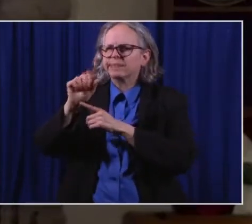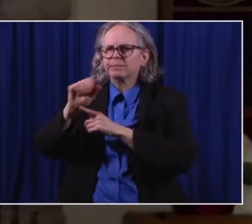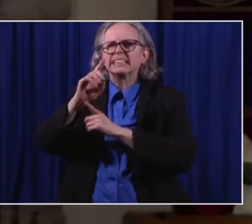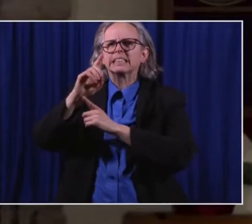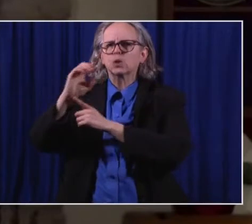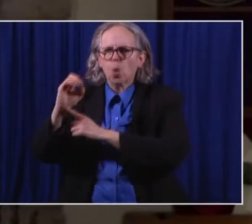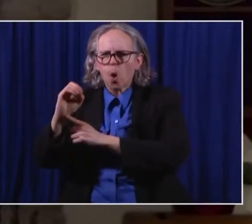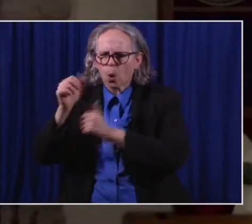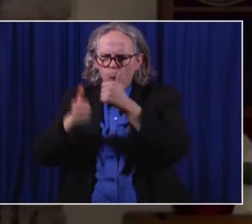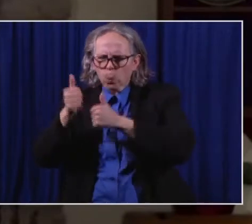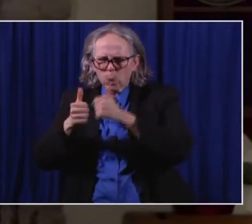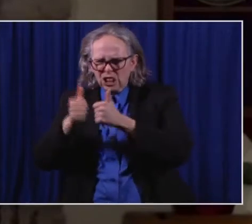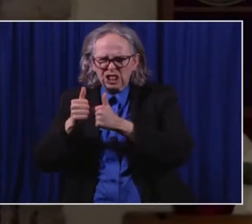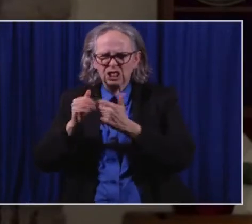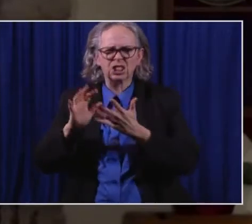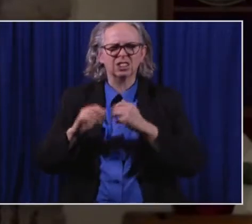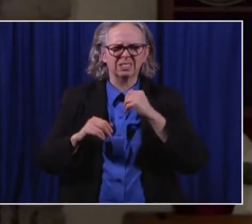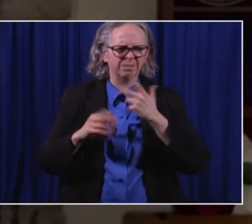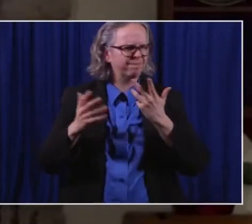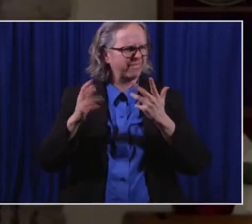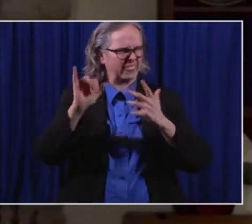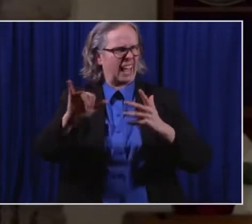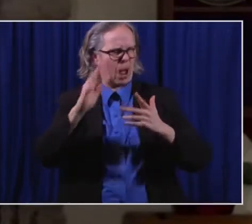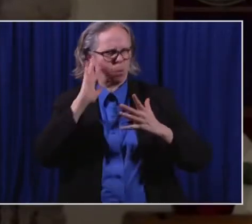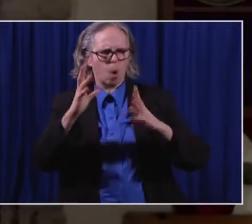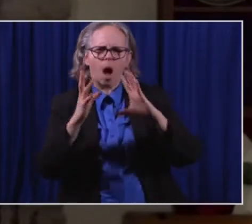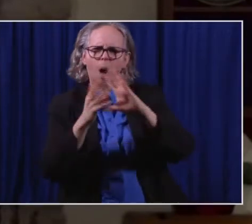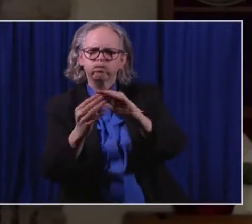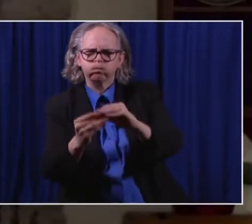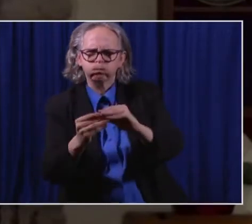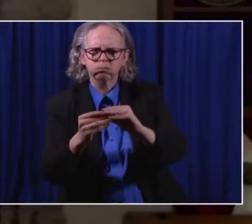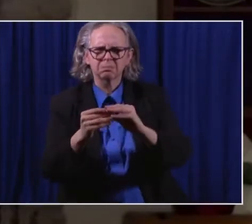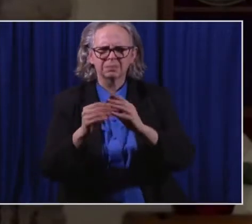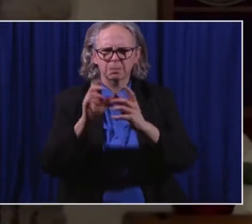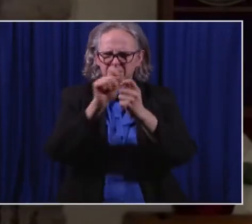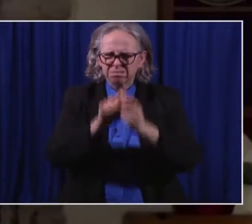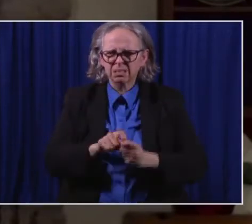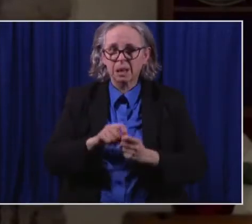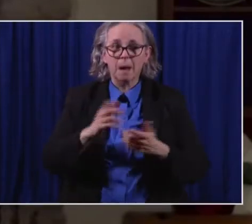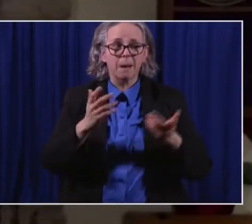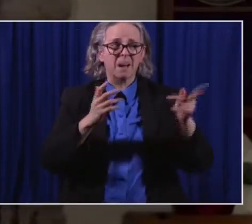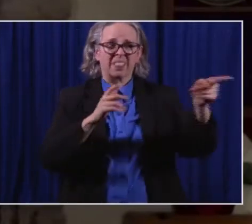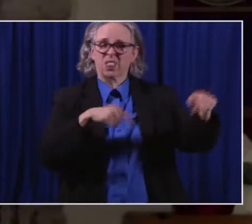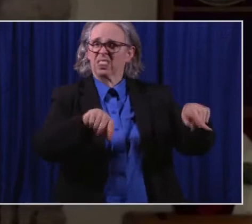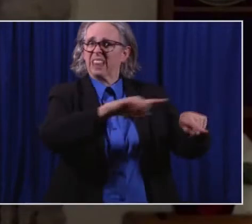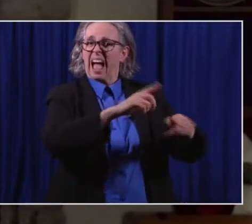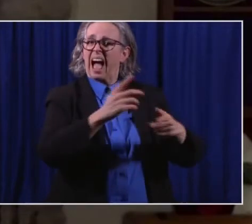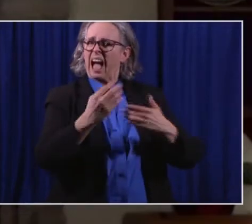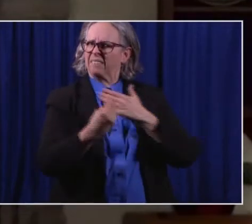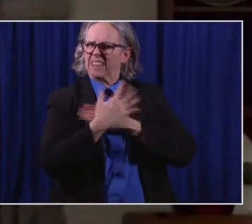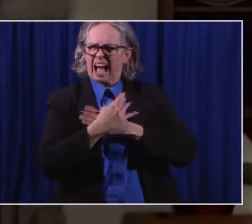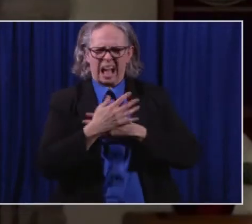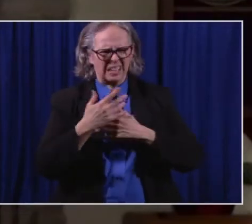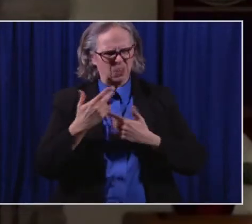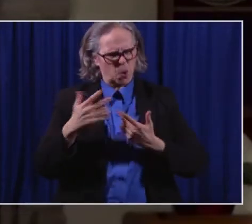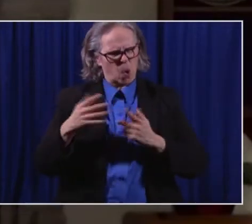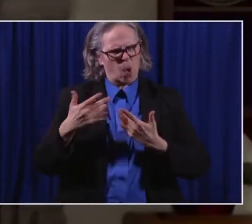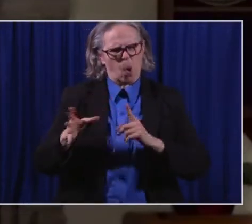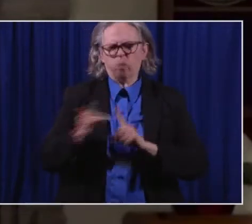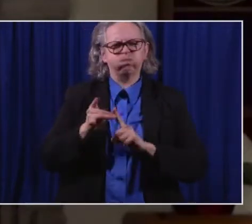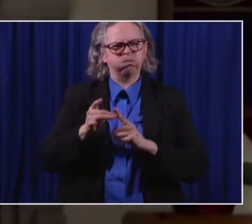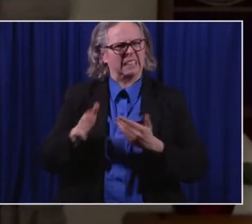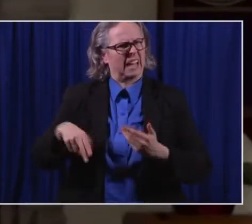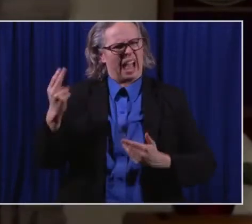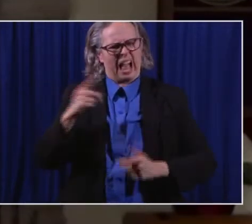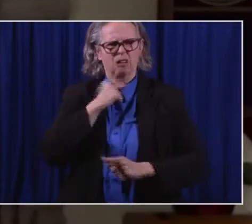these are individuals who are at a very, very high risk, uh, if they would get the COVID. And it made